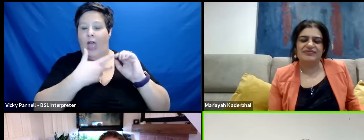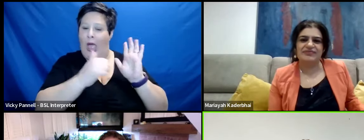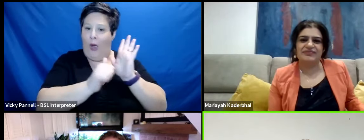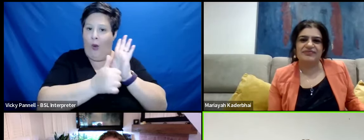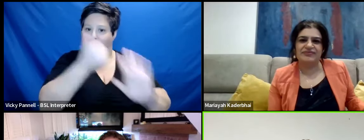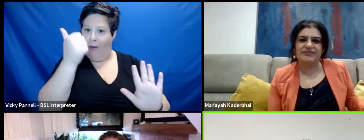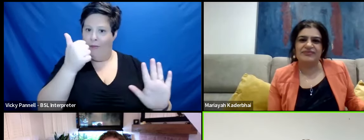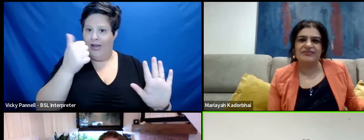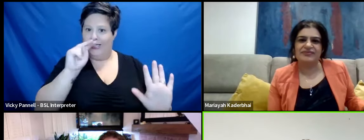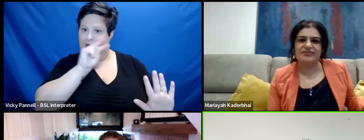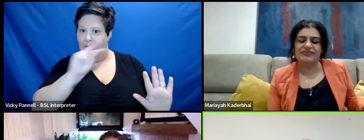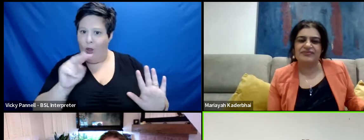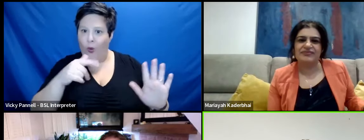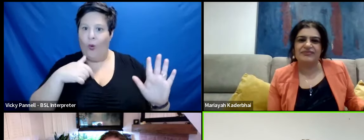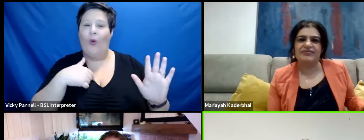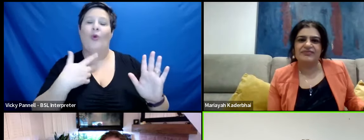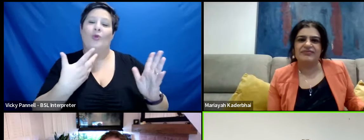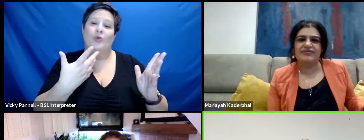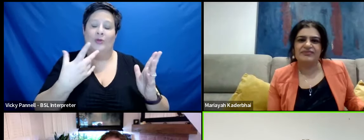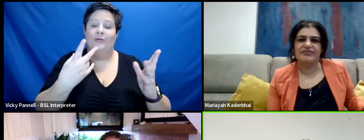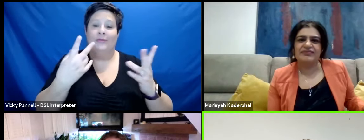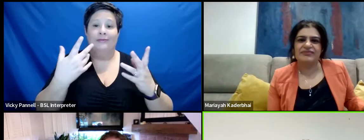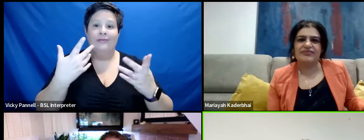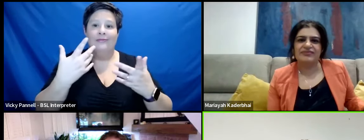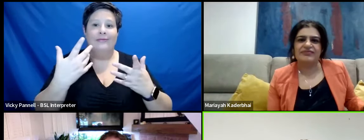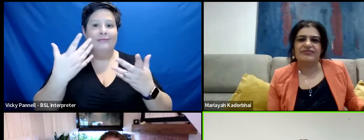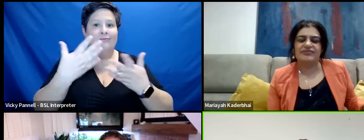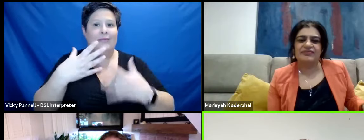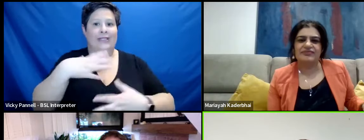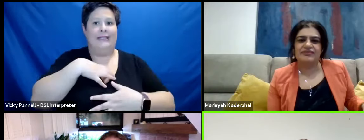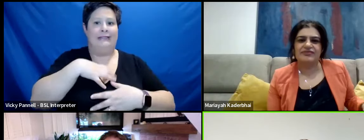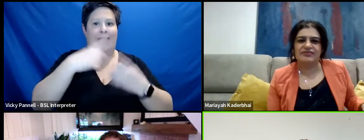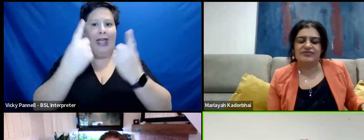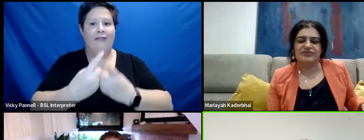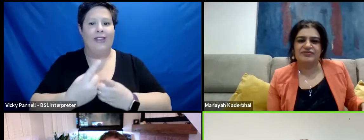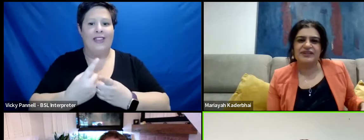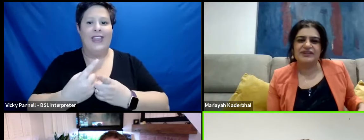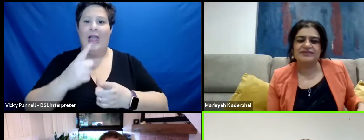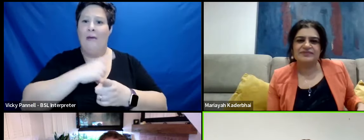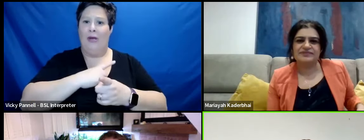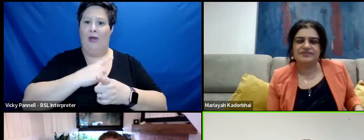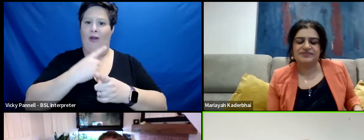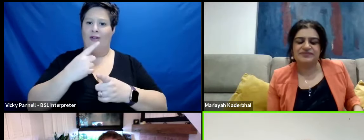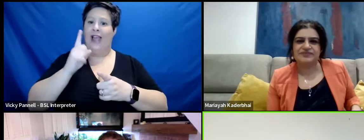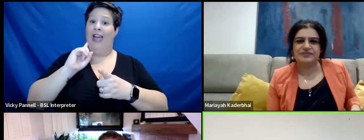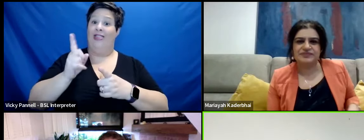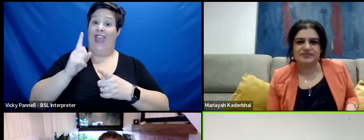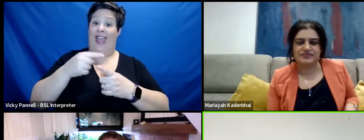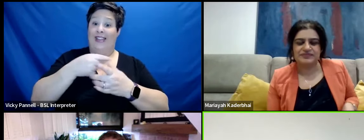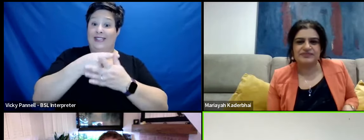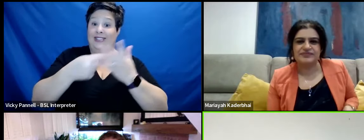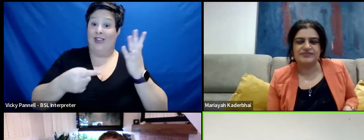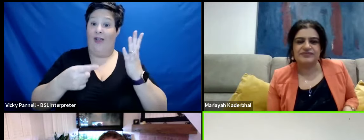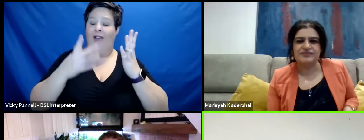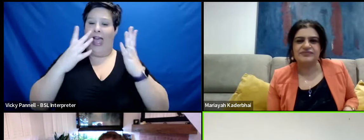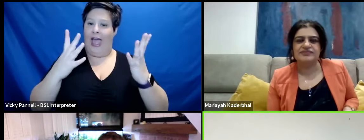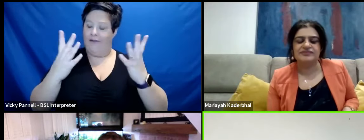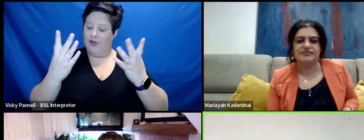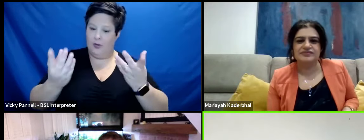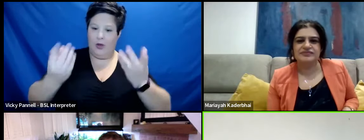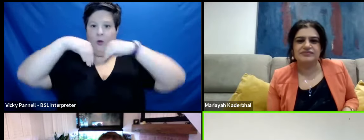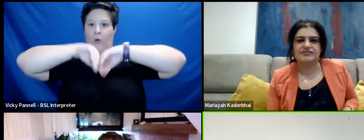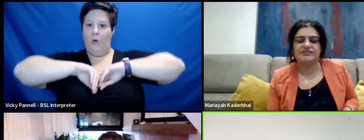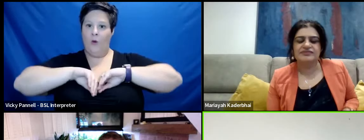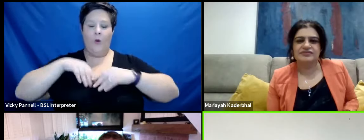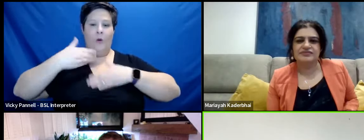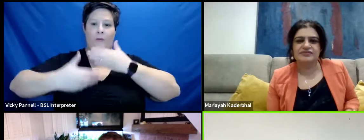looked or got away with looking. It's a pretty terrifying thing because, again, that's the stuff that it has to be in your body and